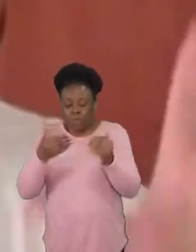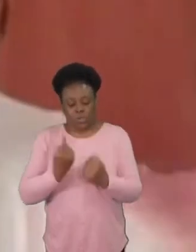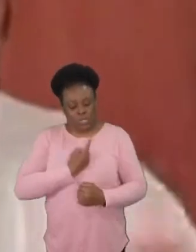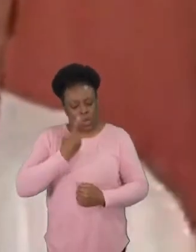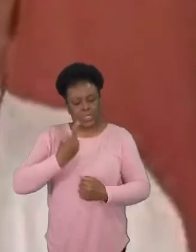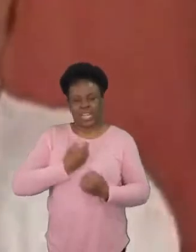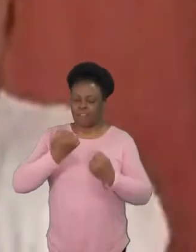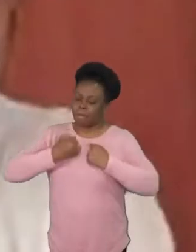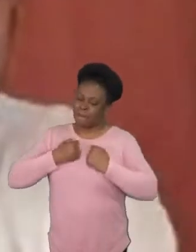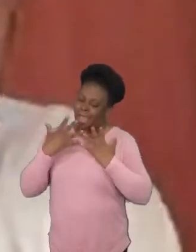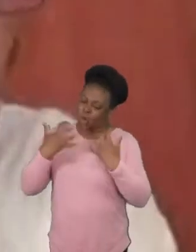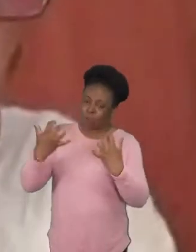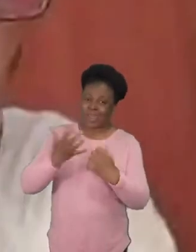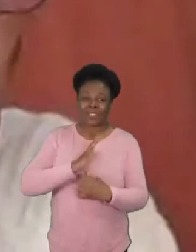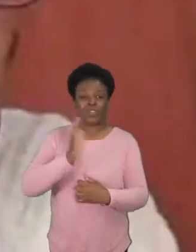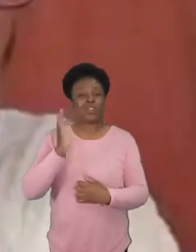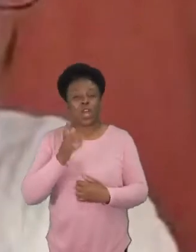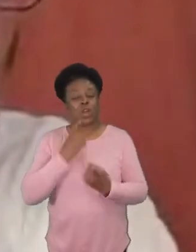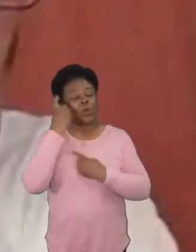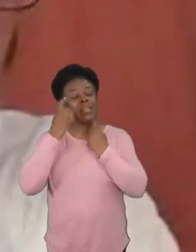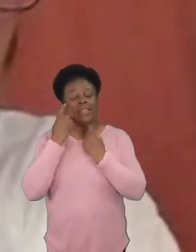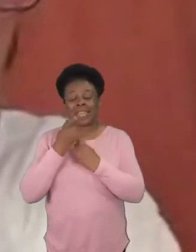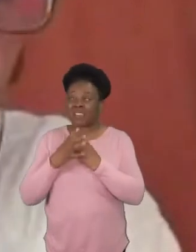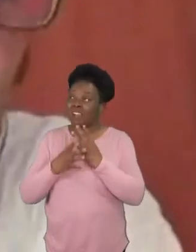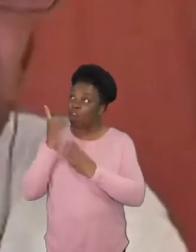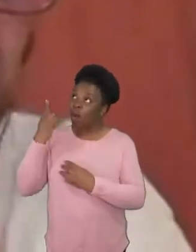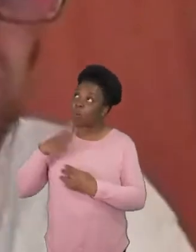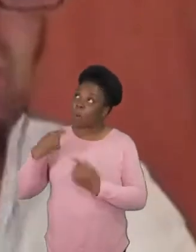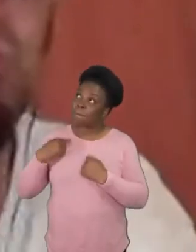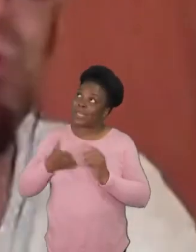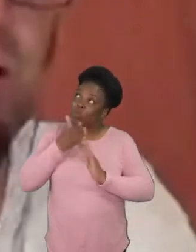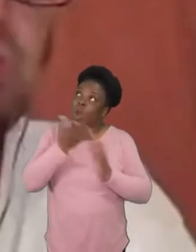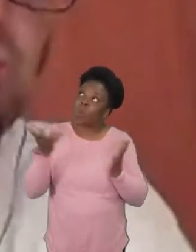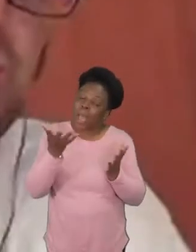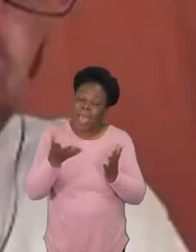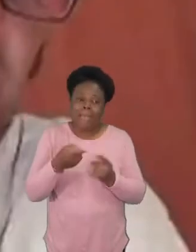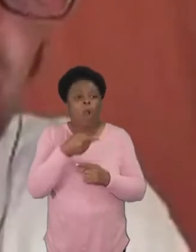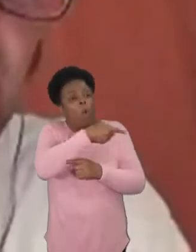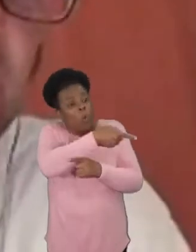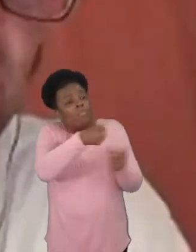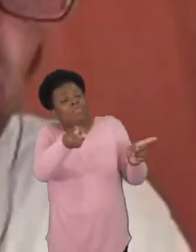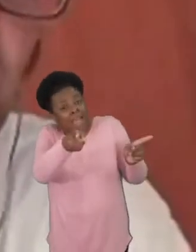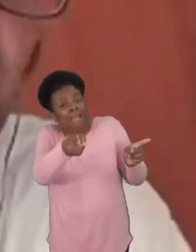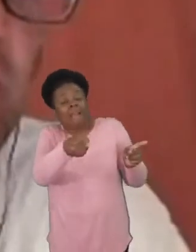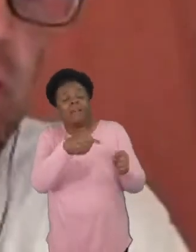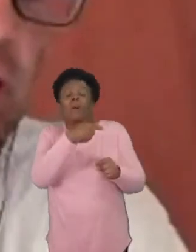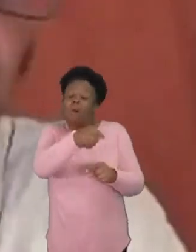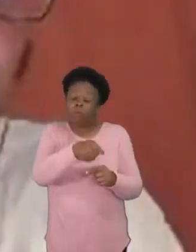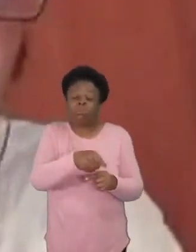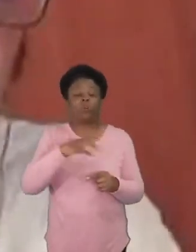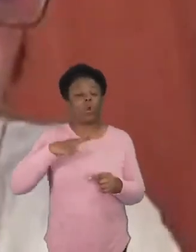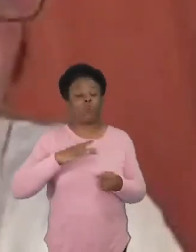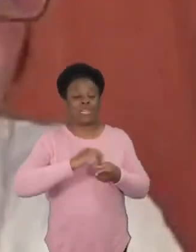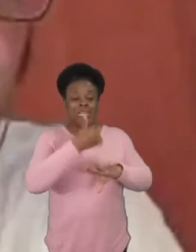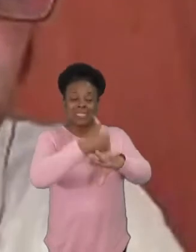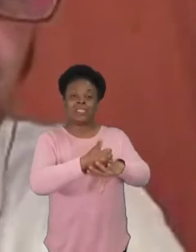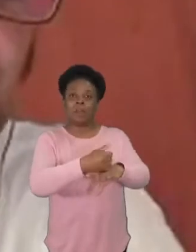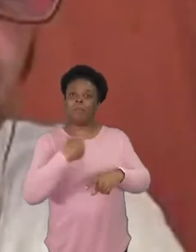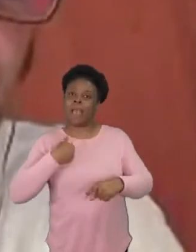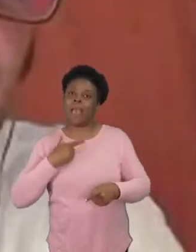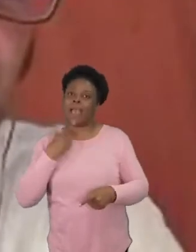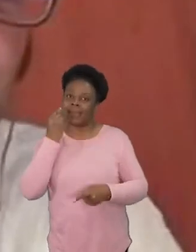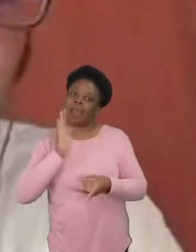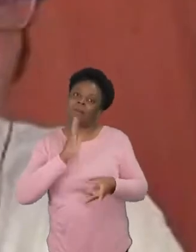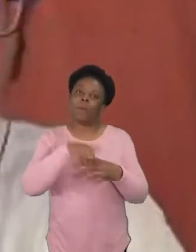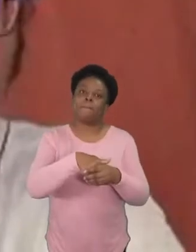well to kind of go and get involved wherever we already see those relationships happening so you know in philadelphia what that